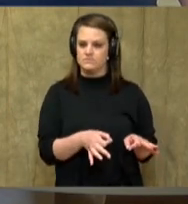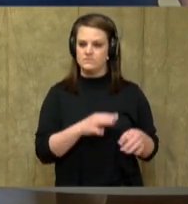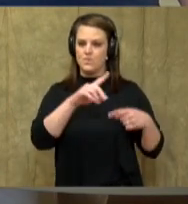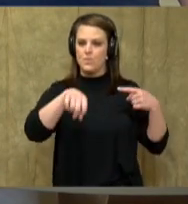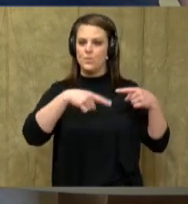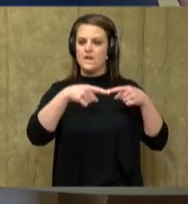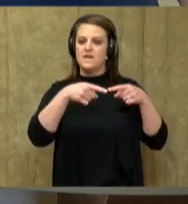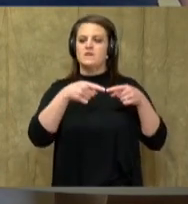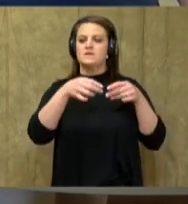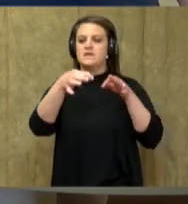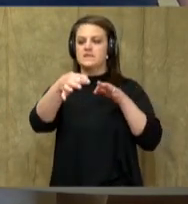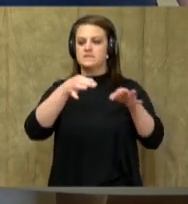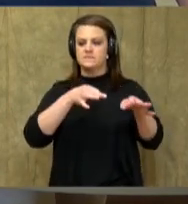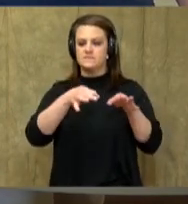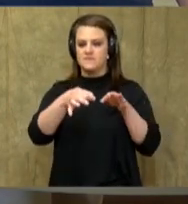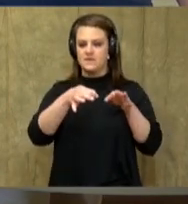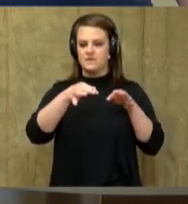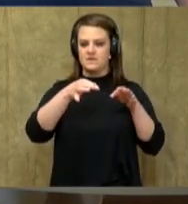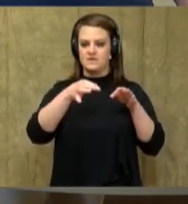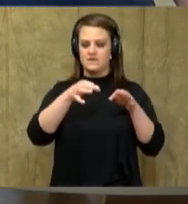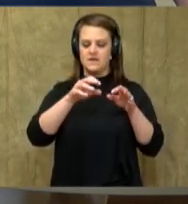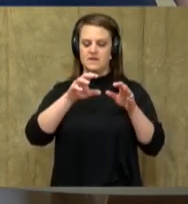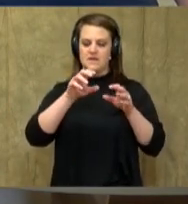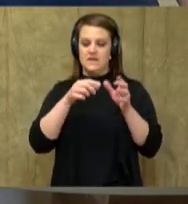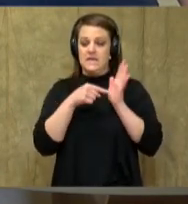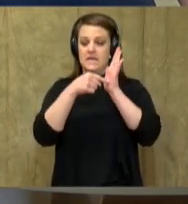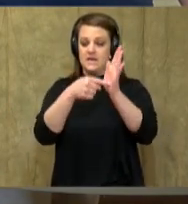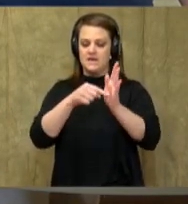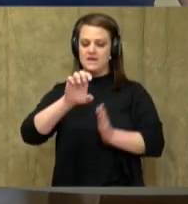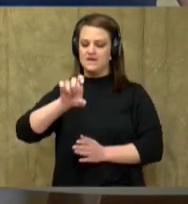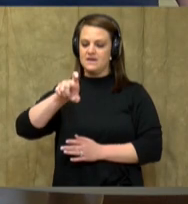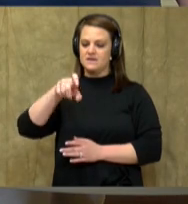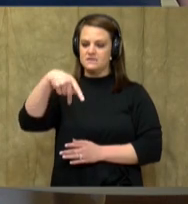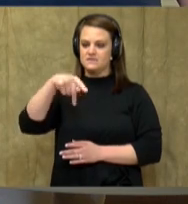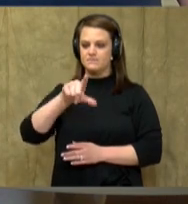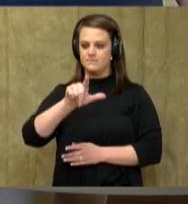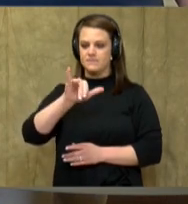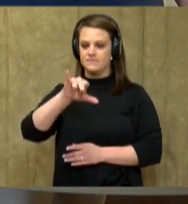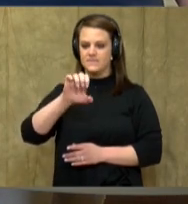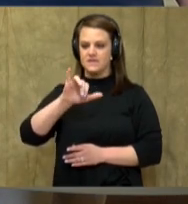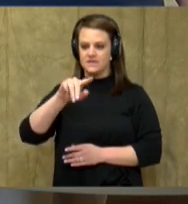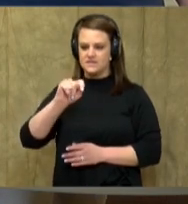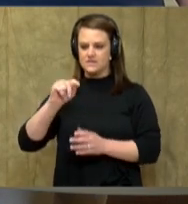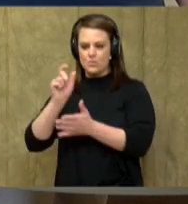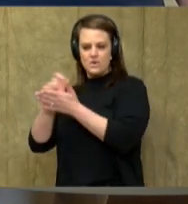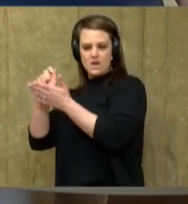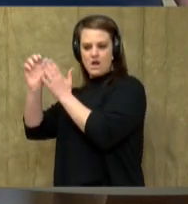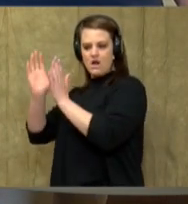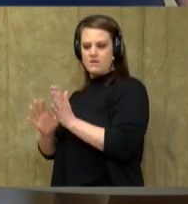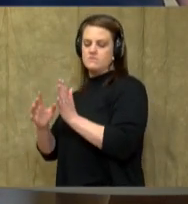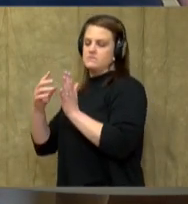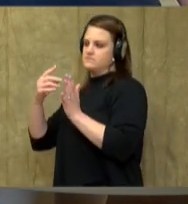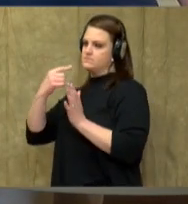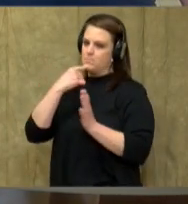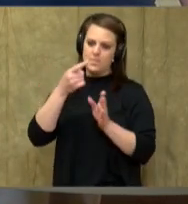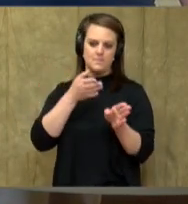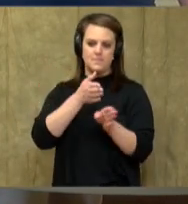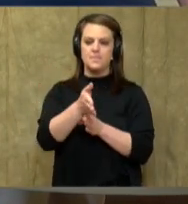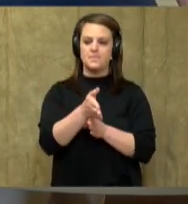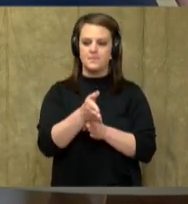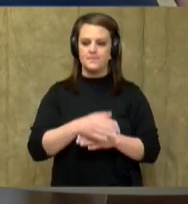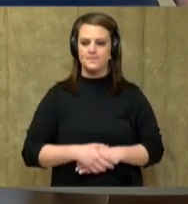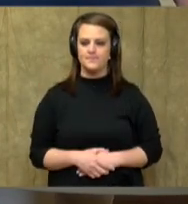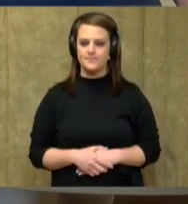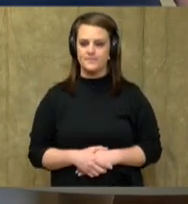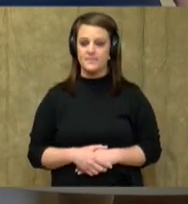explaining what the text says explicitly, now that's when the author just comes out and says things. And you're going